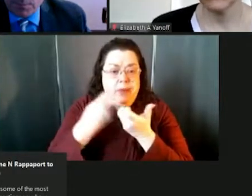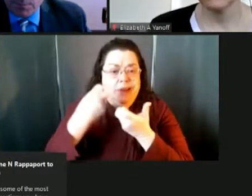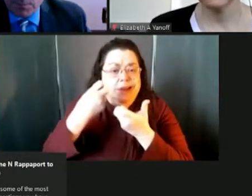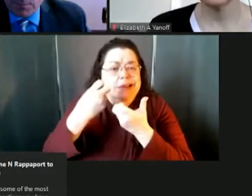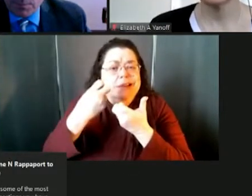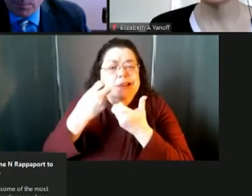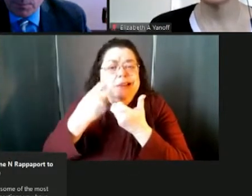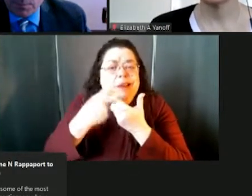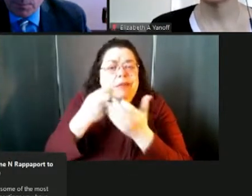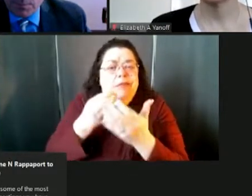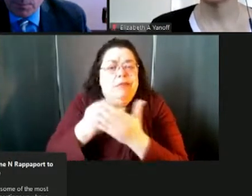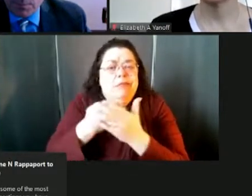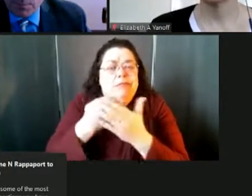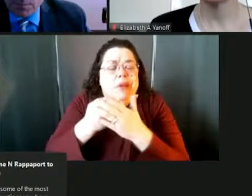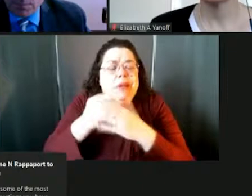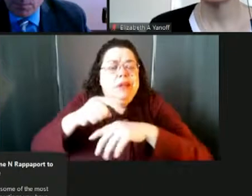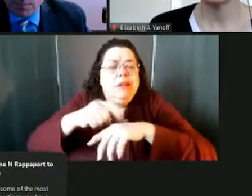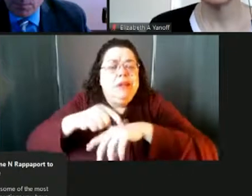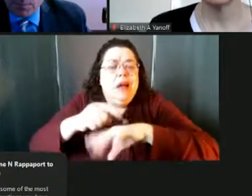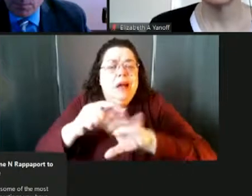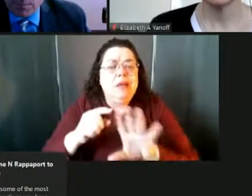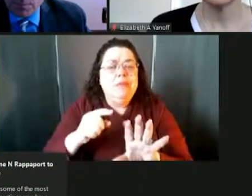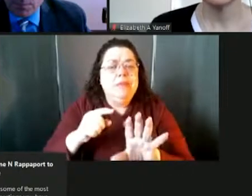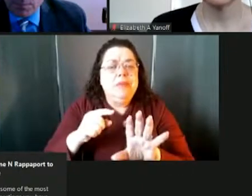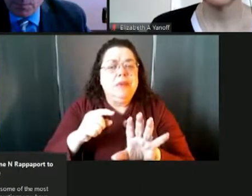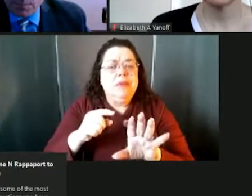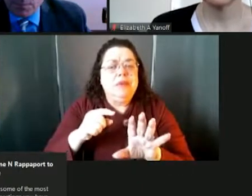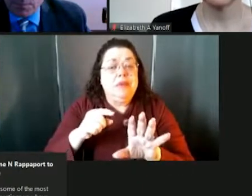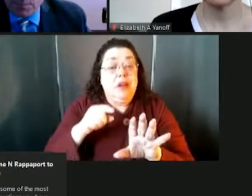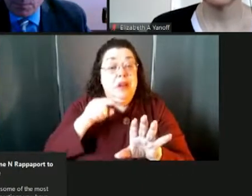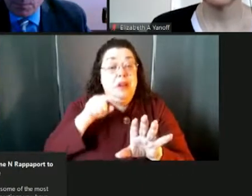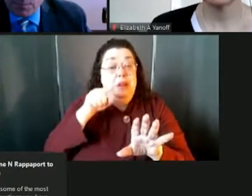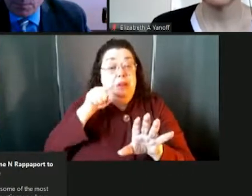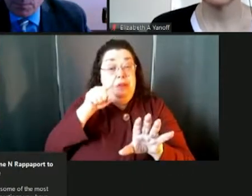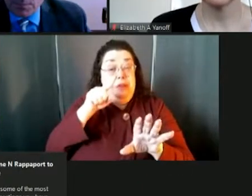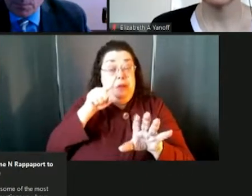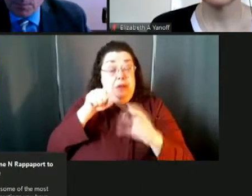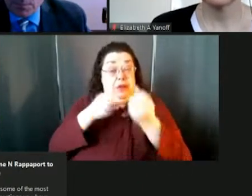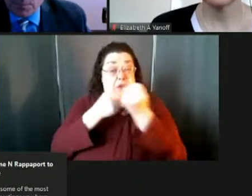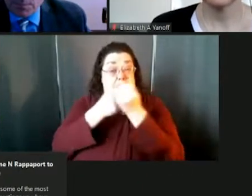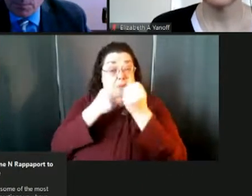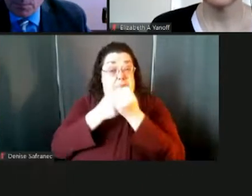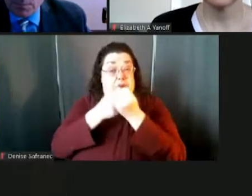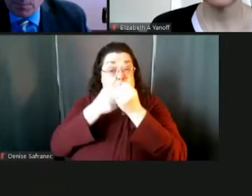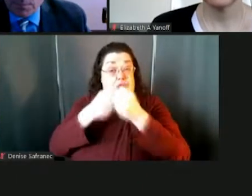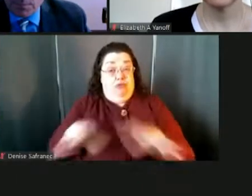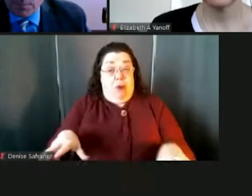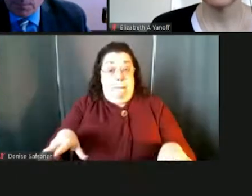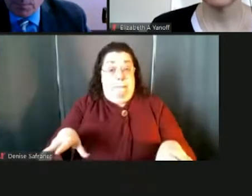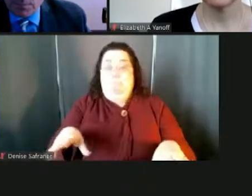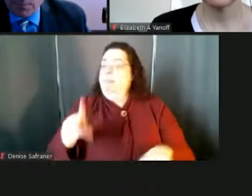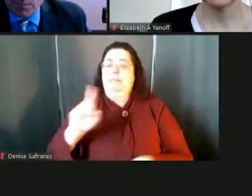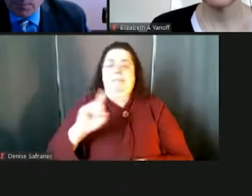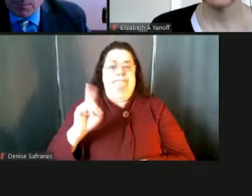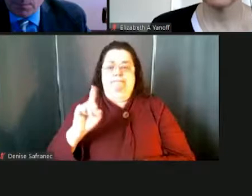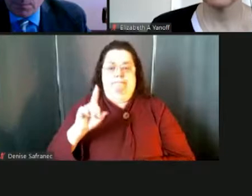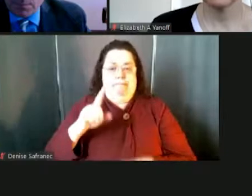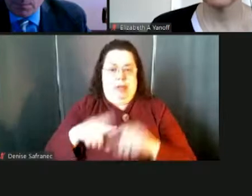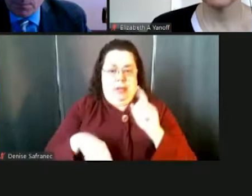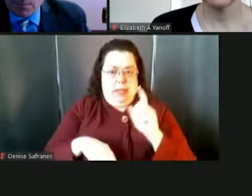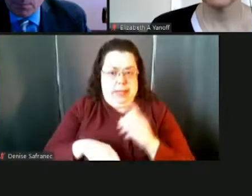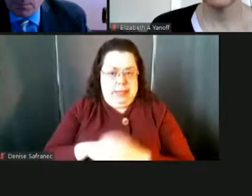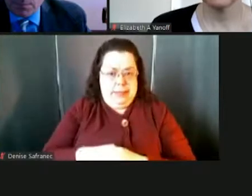like we had last year, making sure we're not losing those kinds of social emotional supports. The problem with this